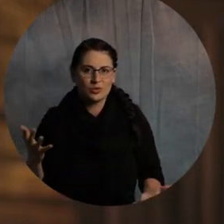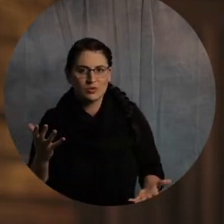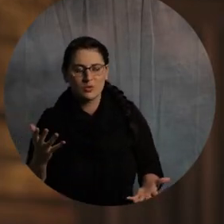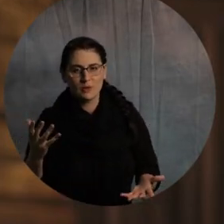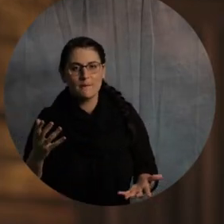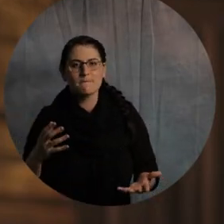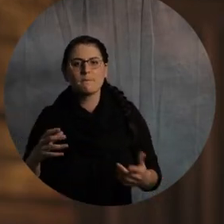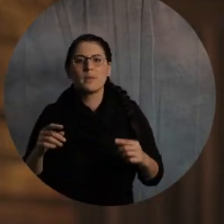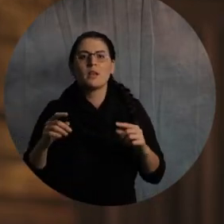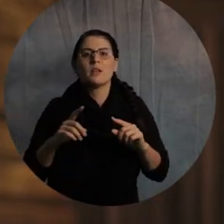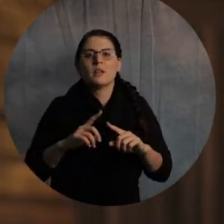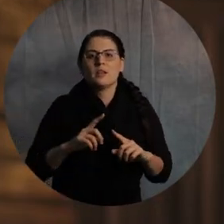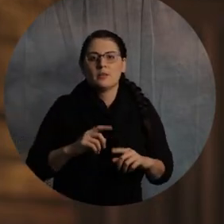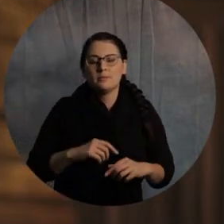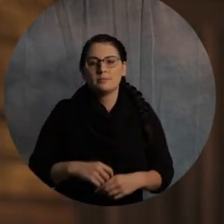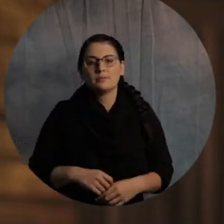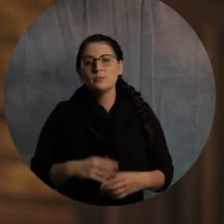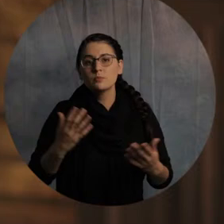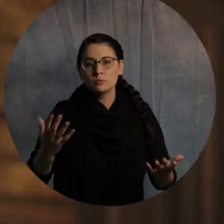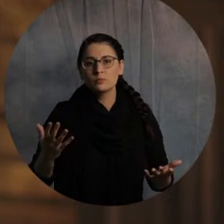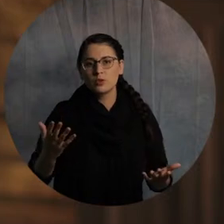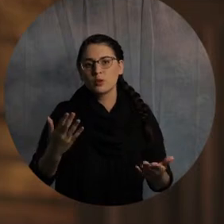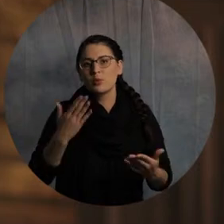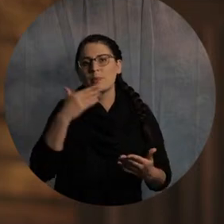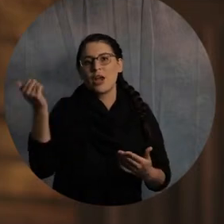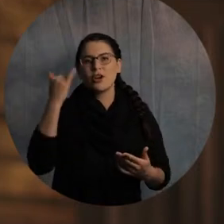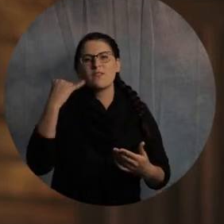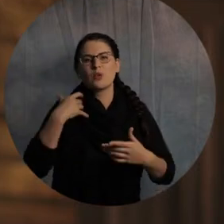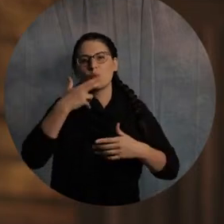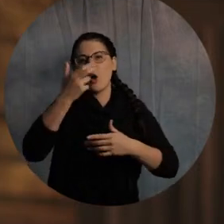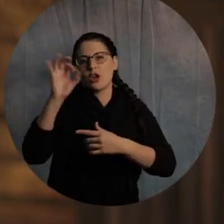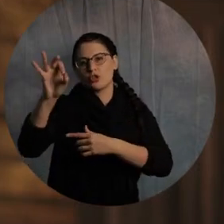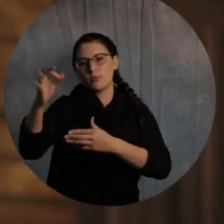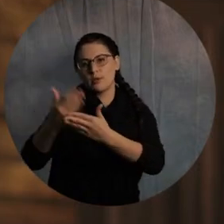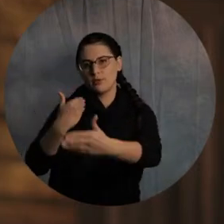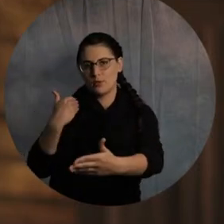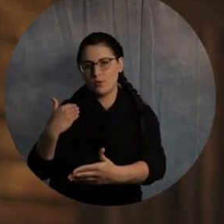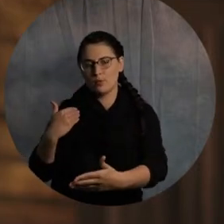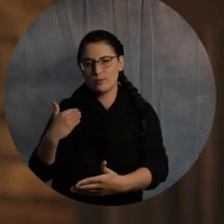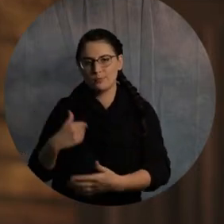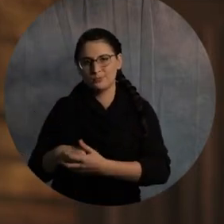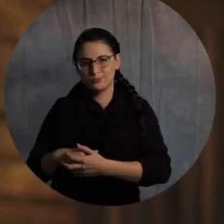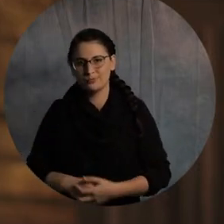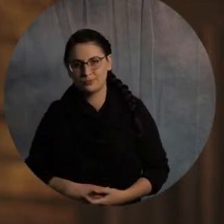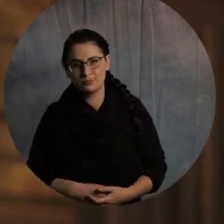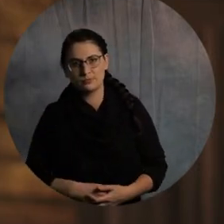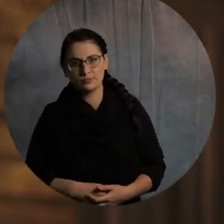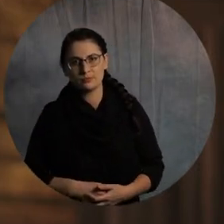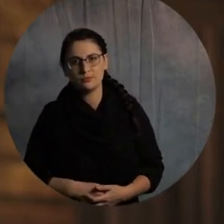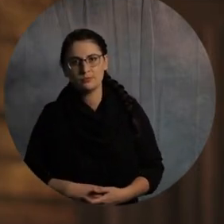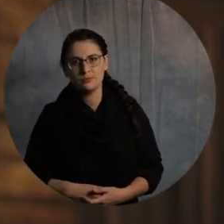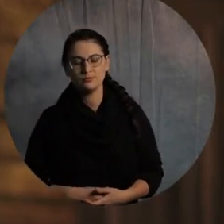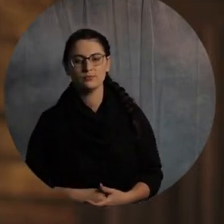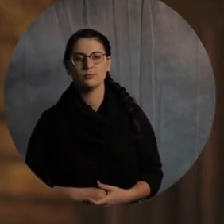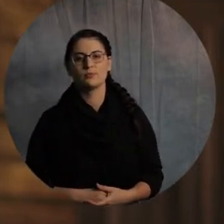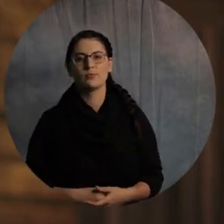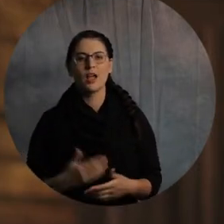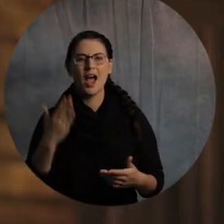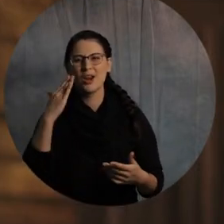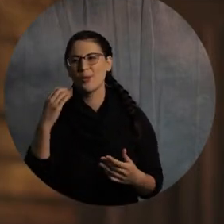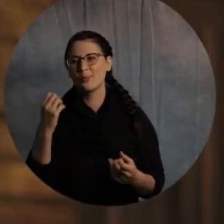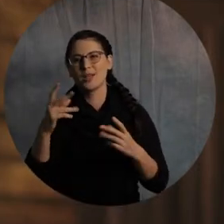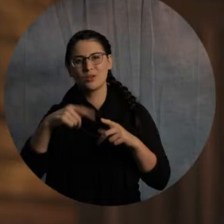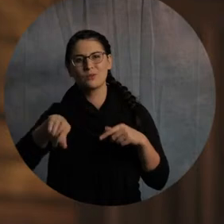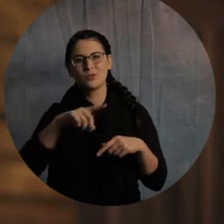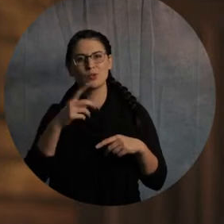it. But it'll just be more if you also have that sermon. So I hope to get to see you in person one Sunday if you're online. I understand a lot of you watch online